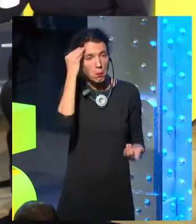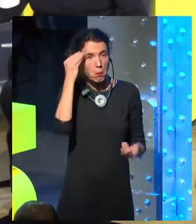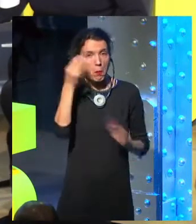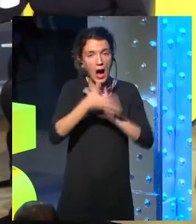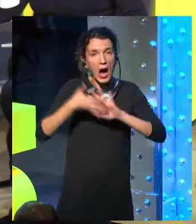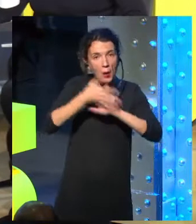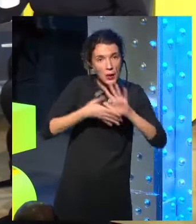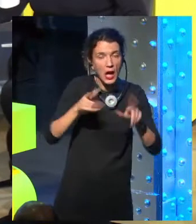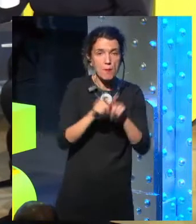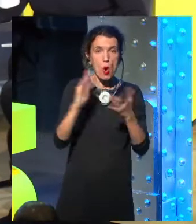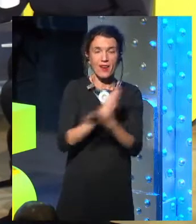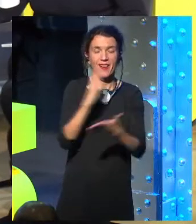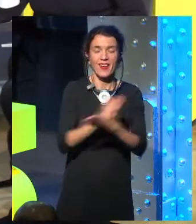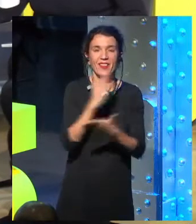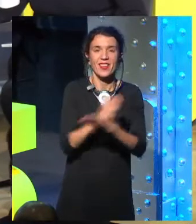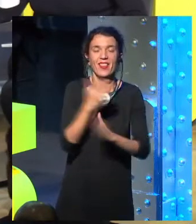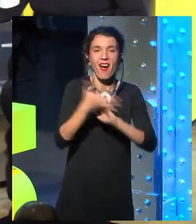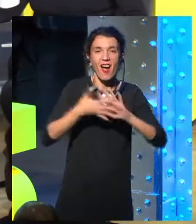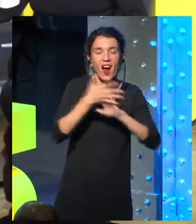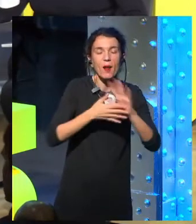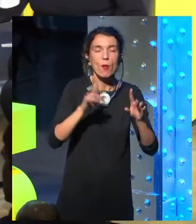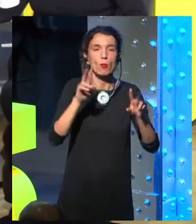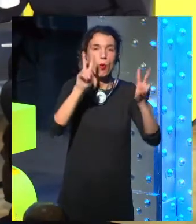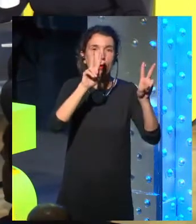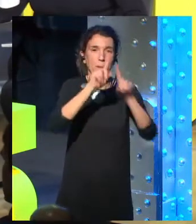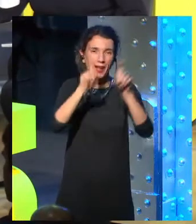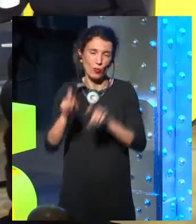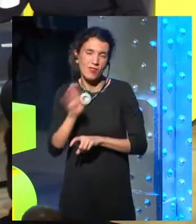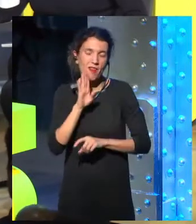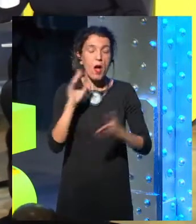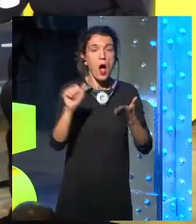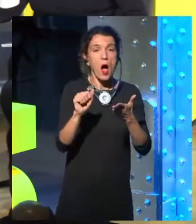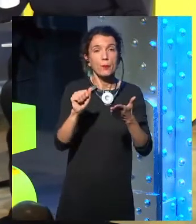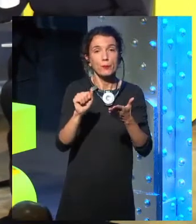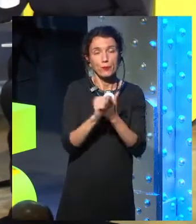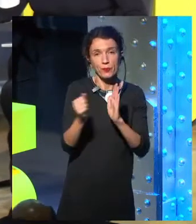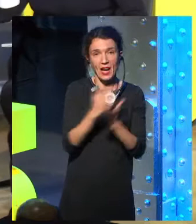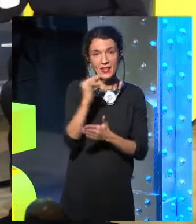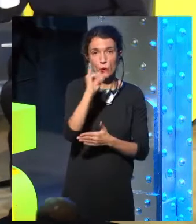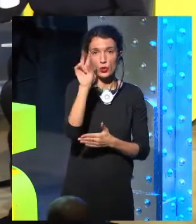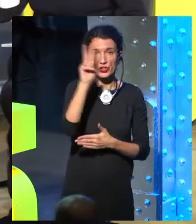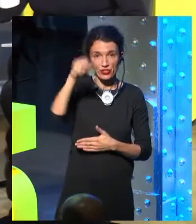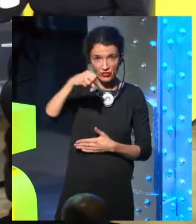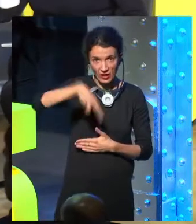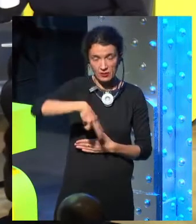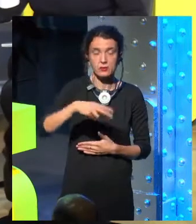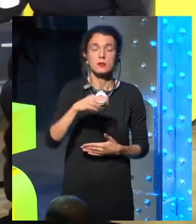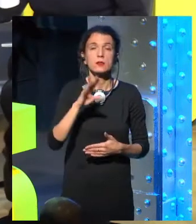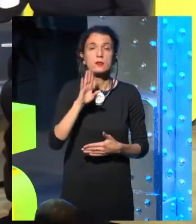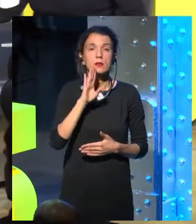or the human being's life? Well, I don't think that's the case. There's an article by Ivan Mejia.